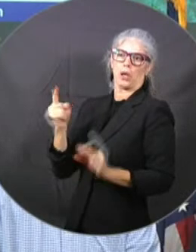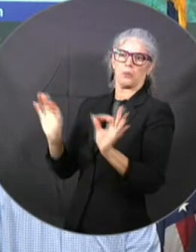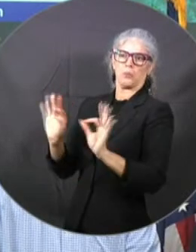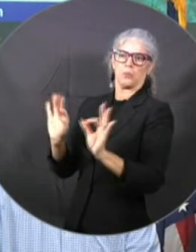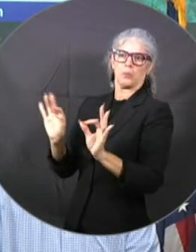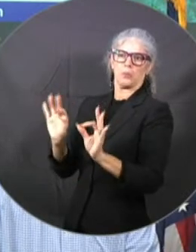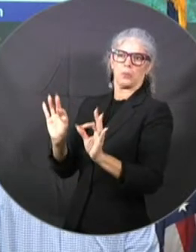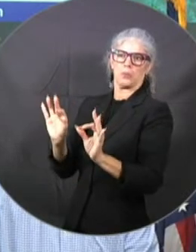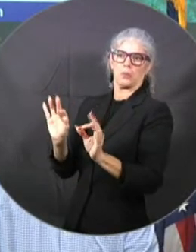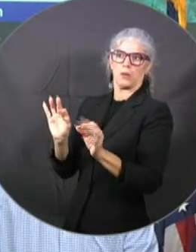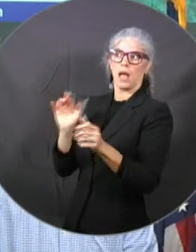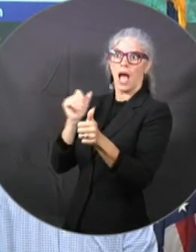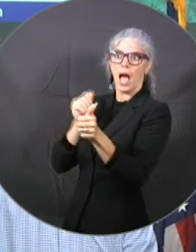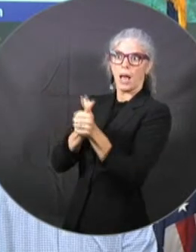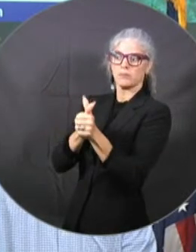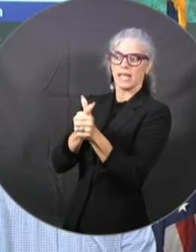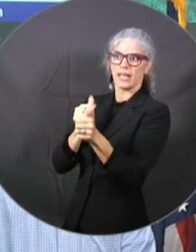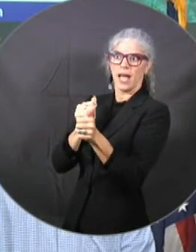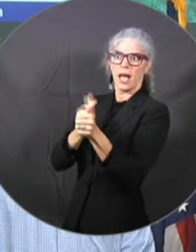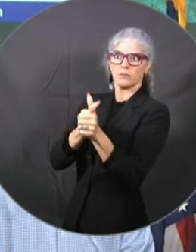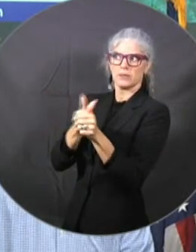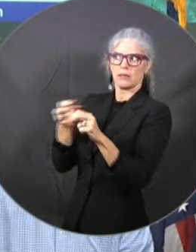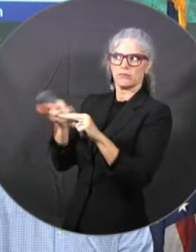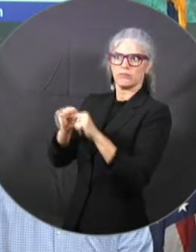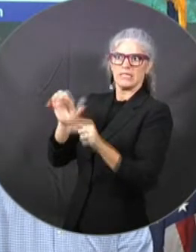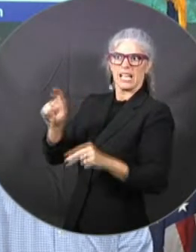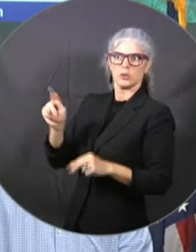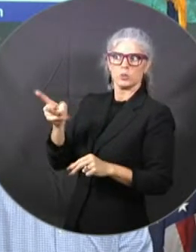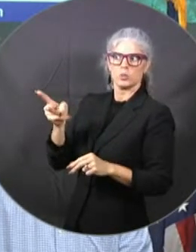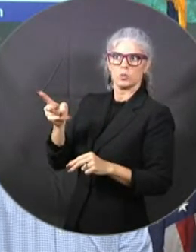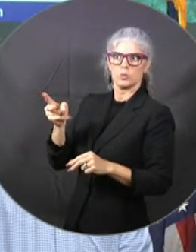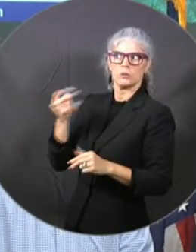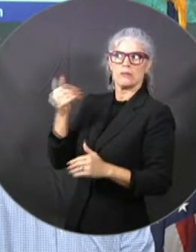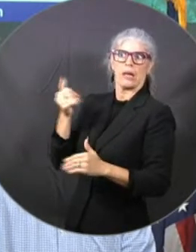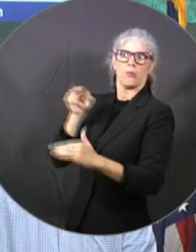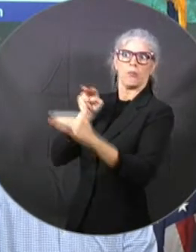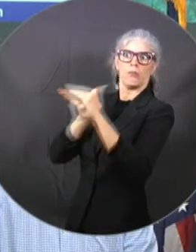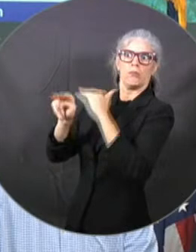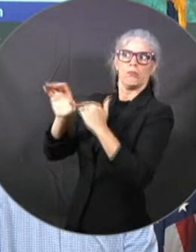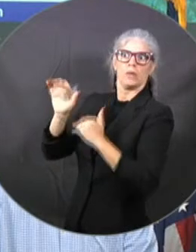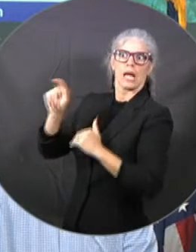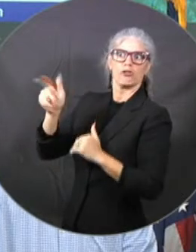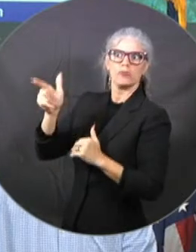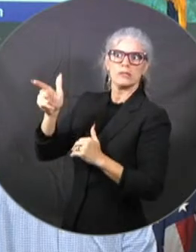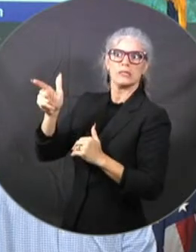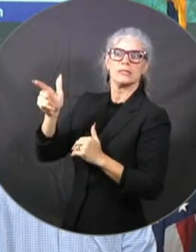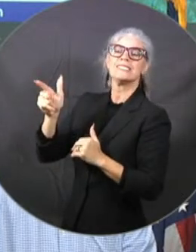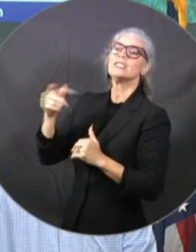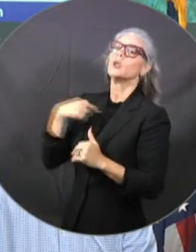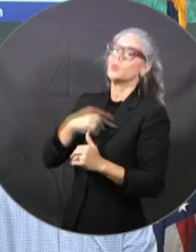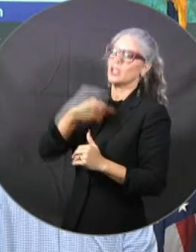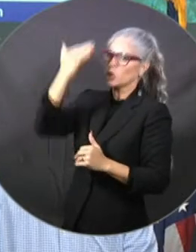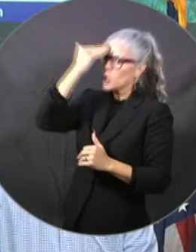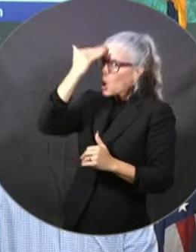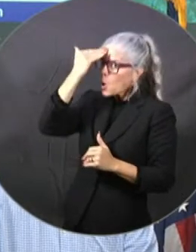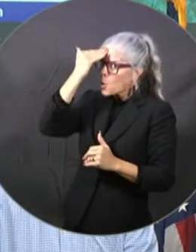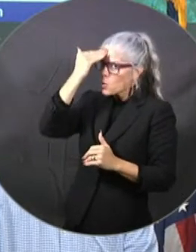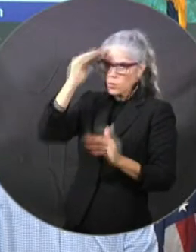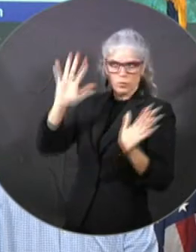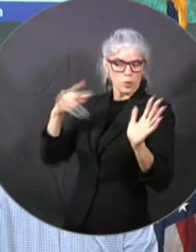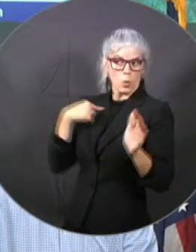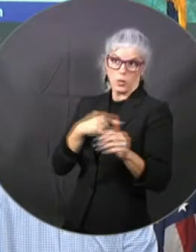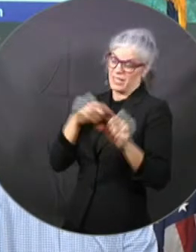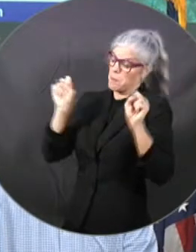it a little bit more and more. So we are bracing for a major hurricane impact Category 3+. Hopefully,